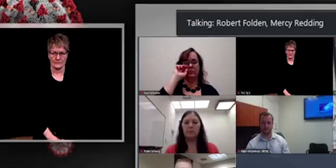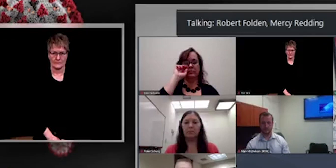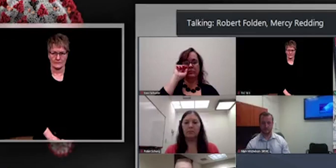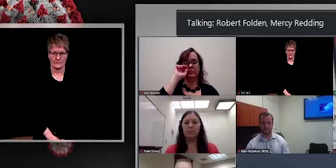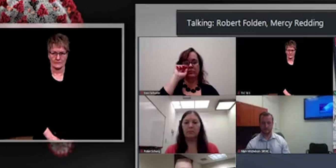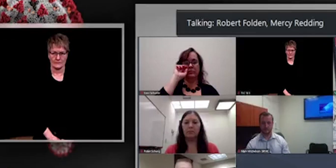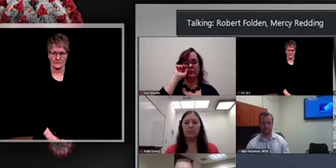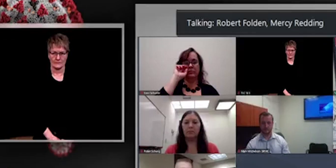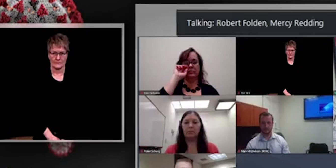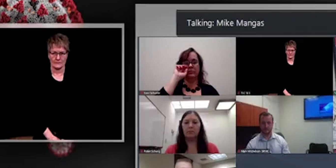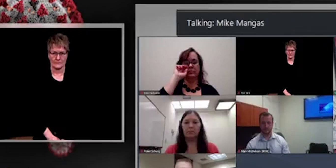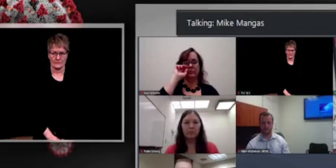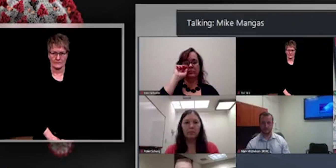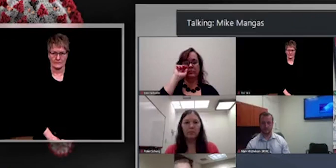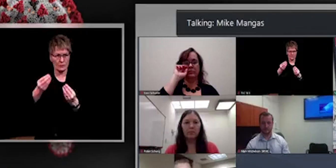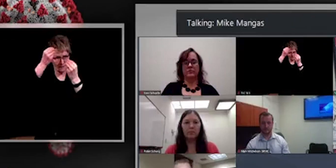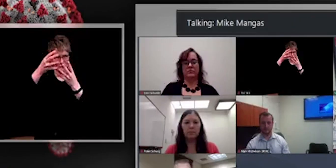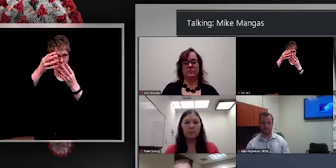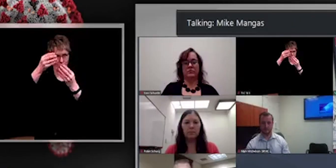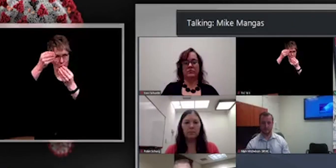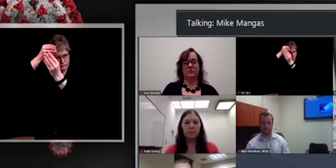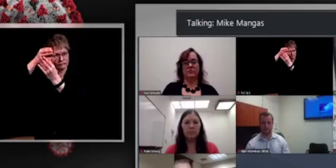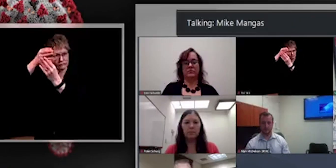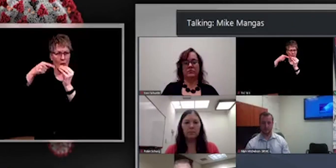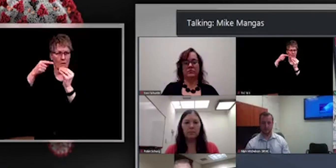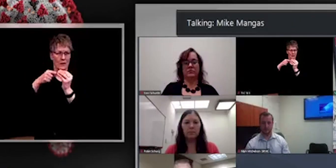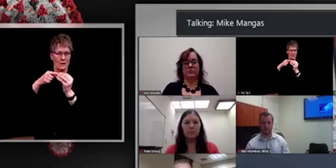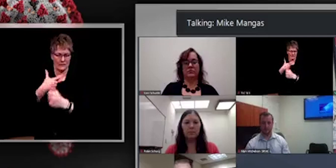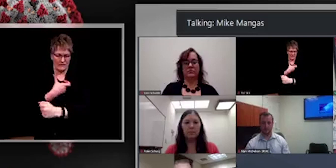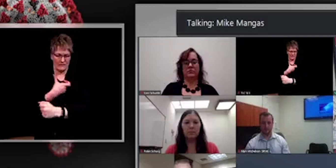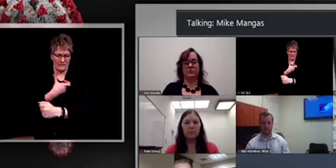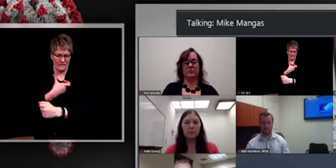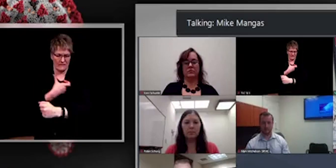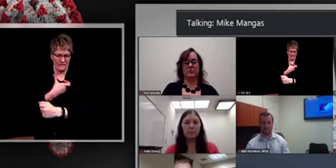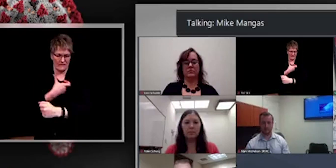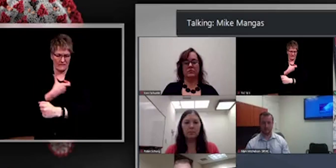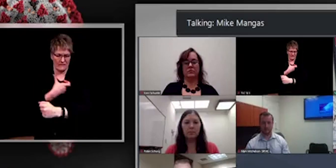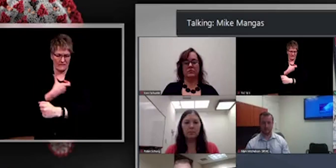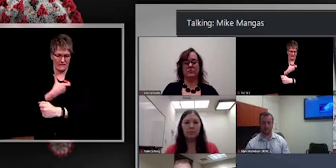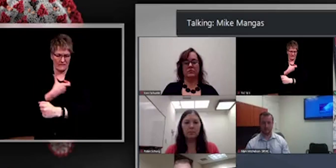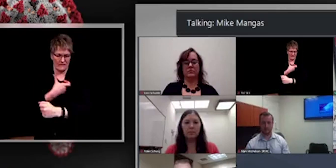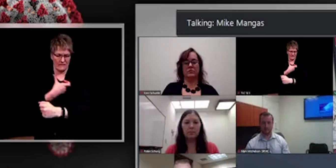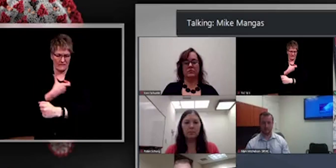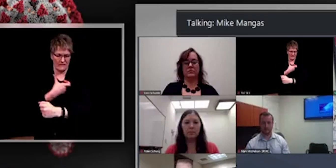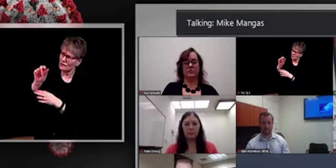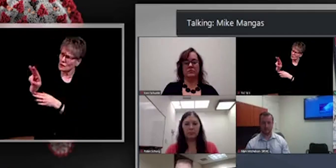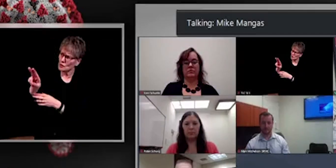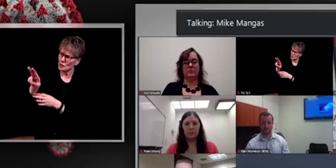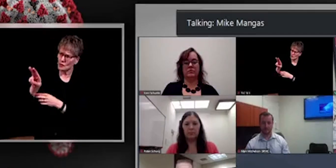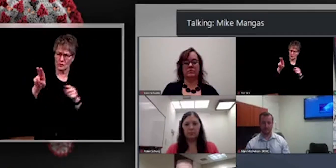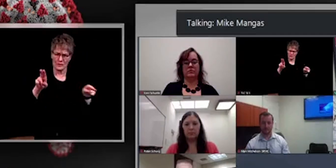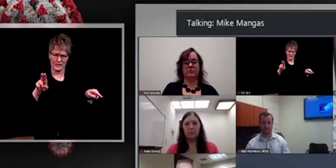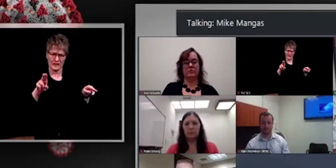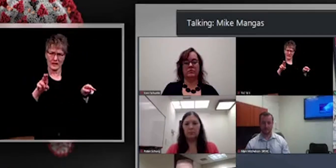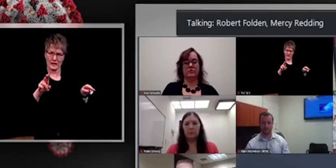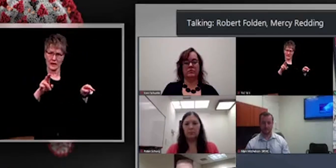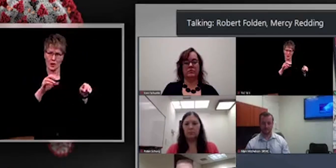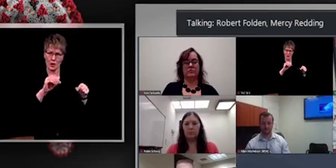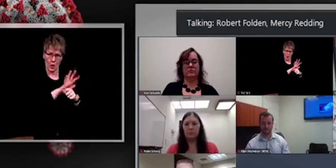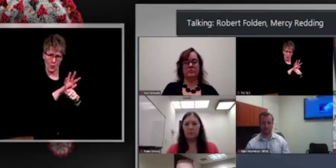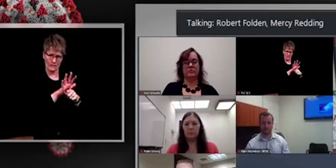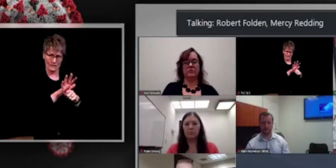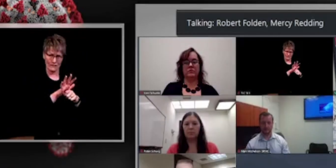And is this like the flu shot? Um, is it optional or is it mandatory for your staff? No, it's optional.